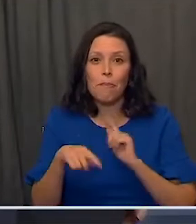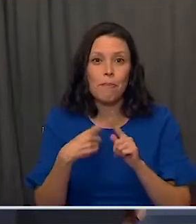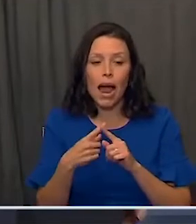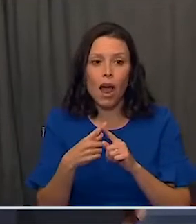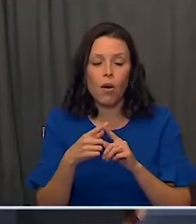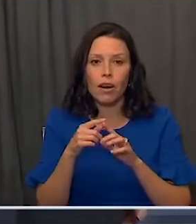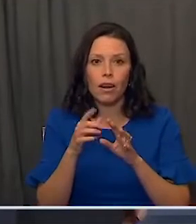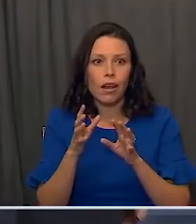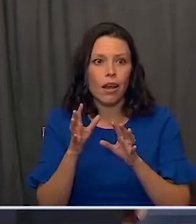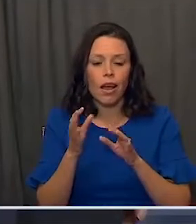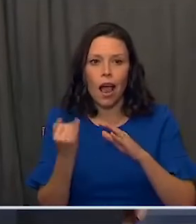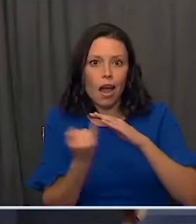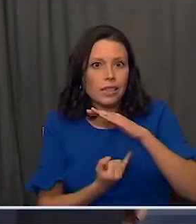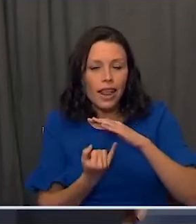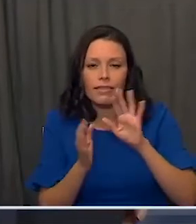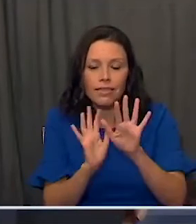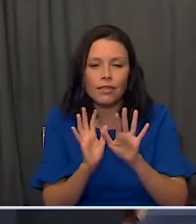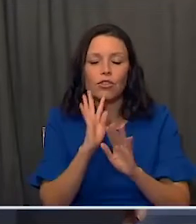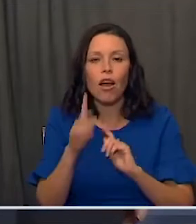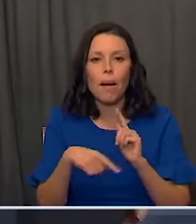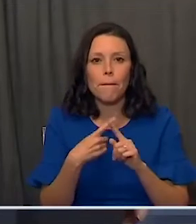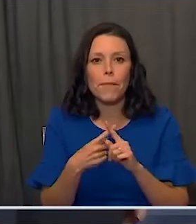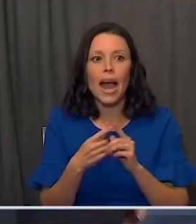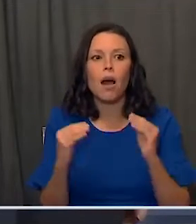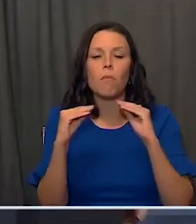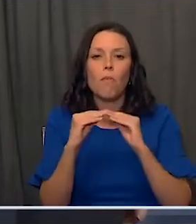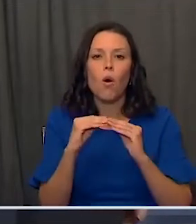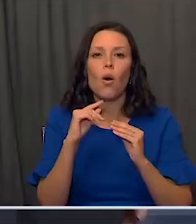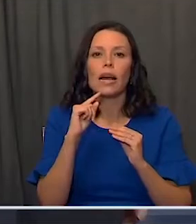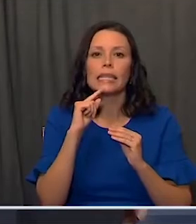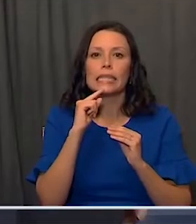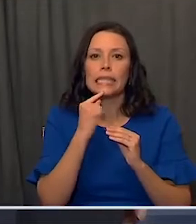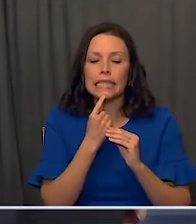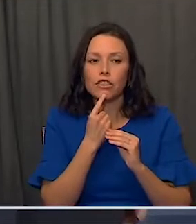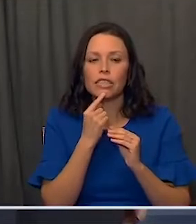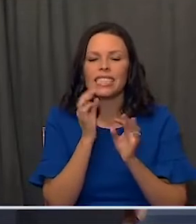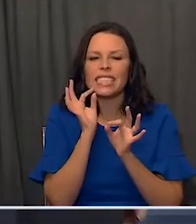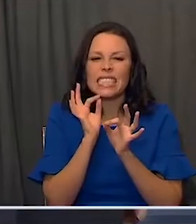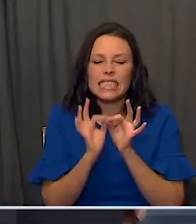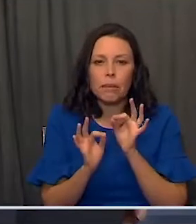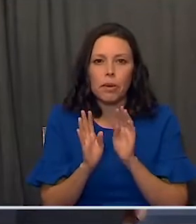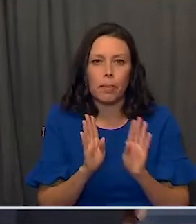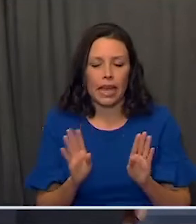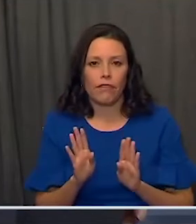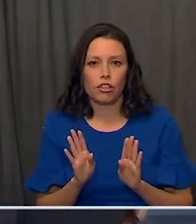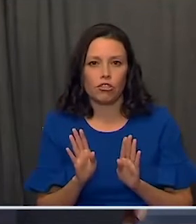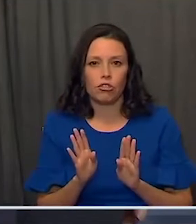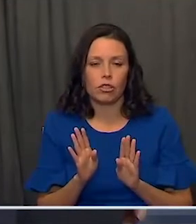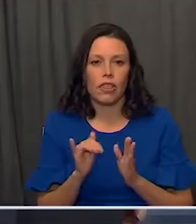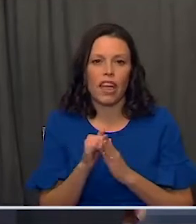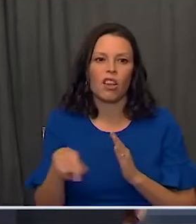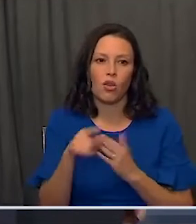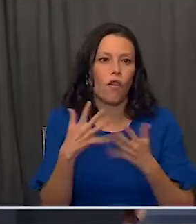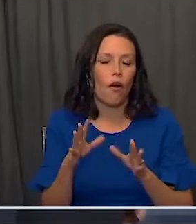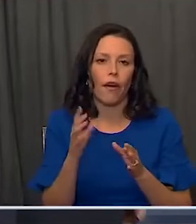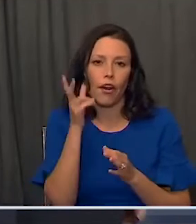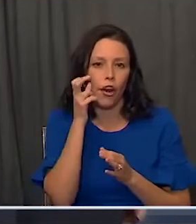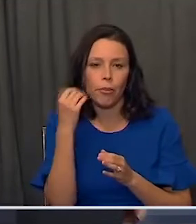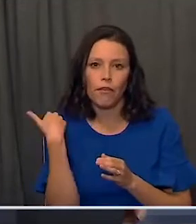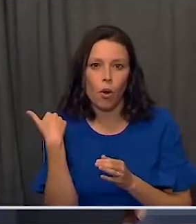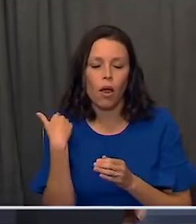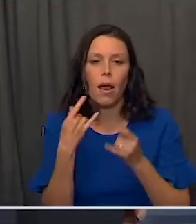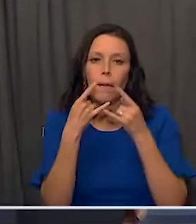about locking down. We're talking about intensifying the simple public health measures that we all talk about.